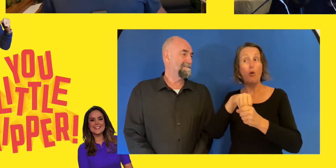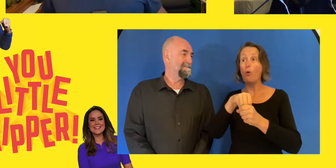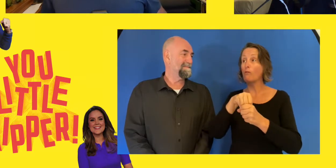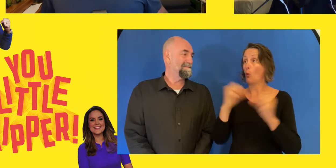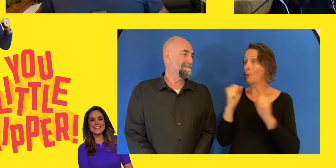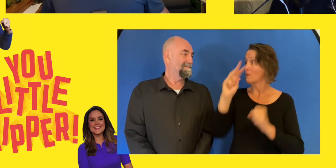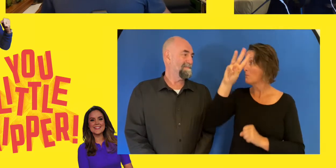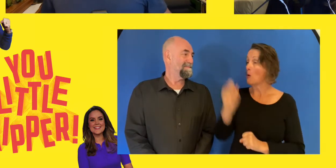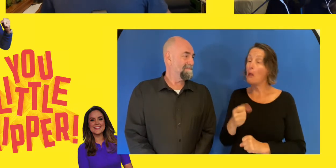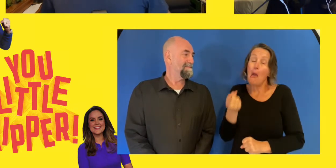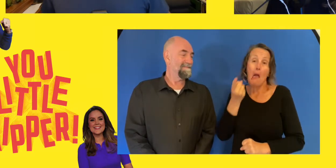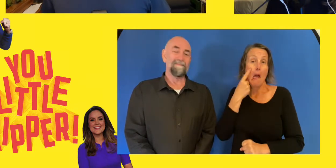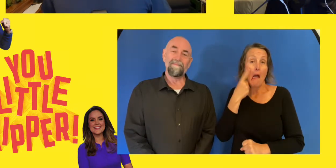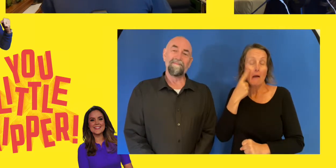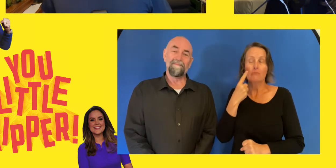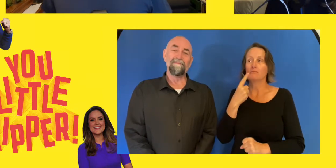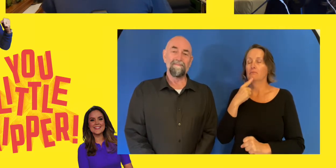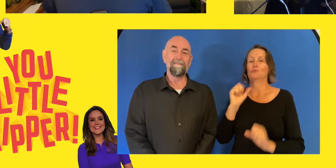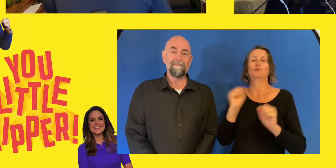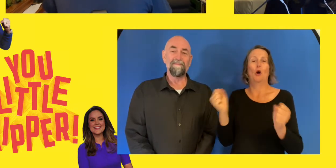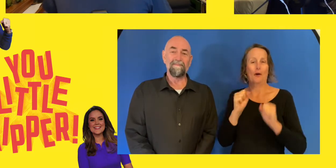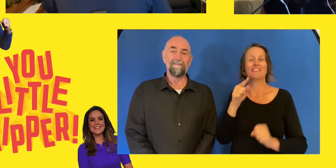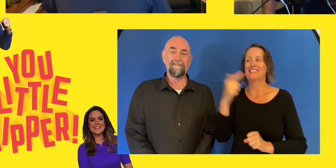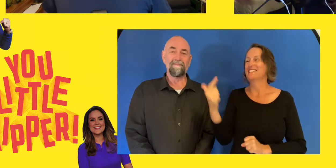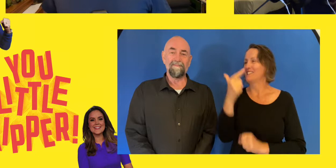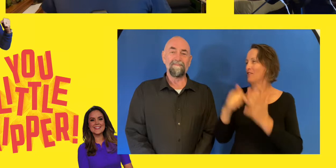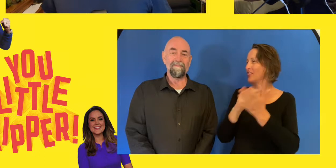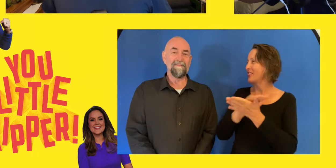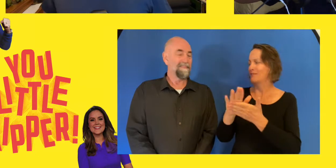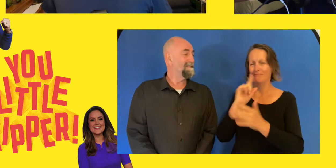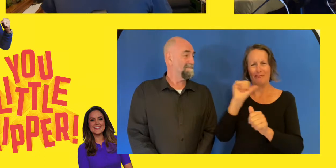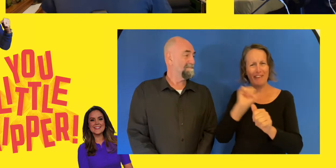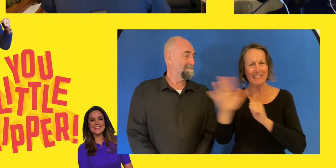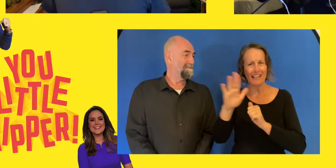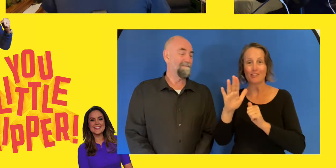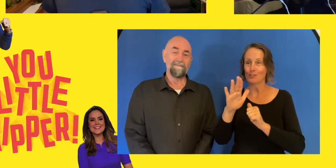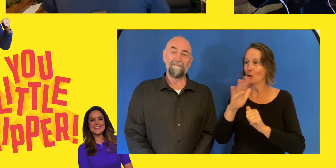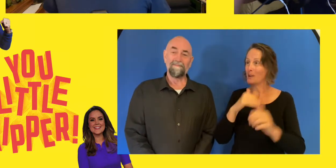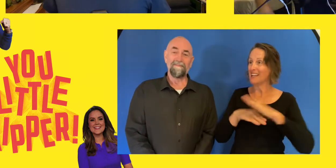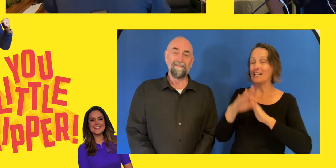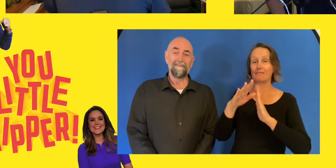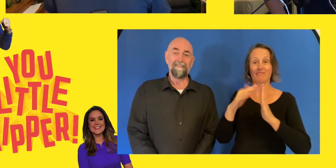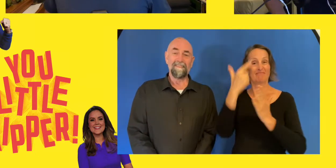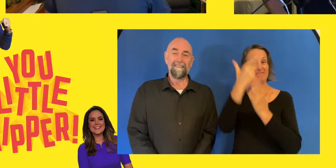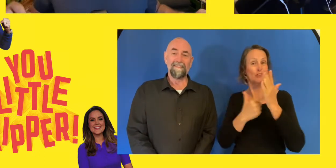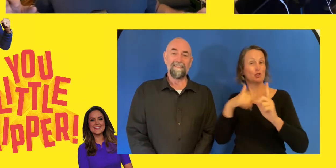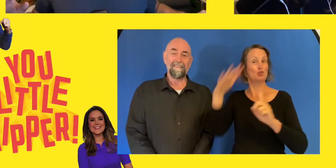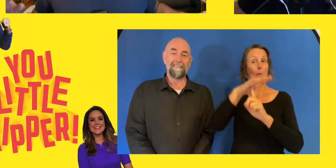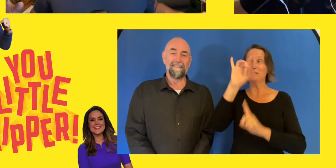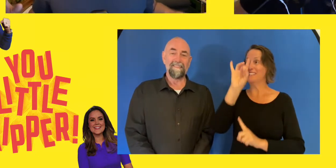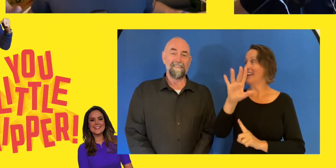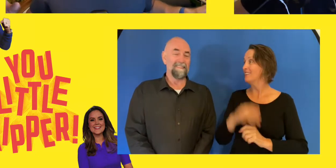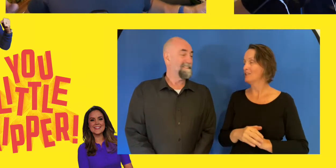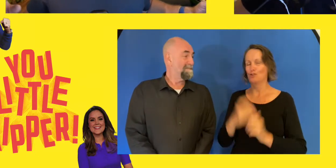with this one. And she gets a seventh place, another top 10 finish. My girl Ray can only give her a standing ovation. Amazing. She